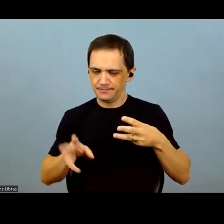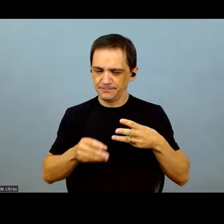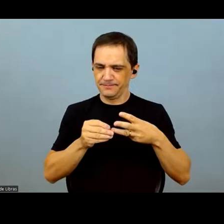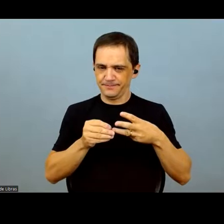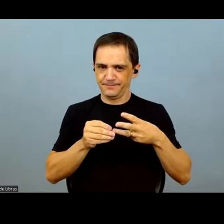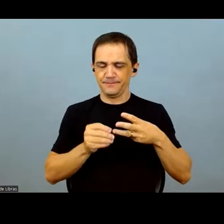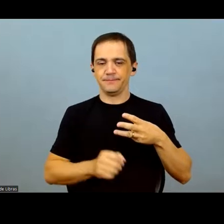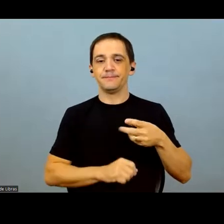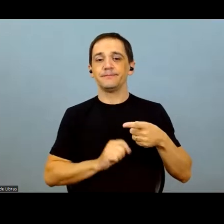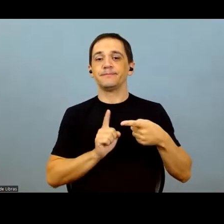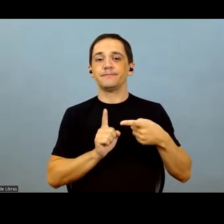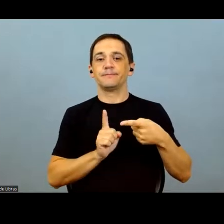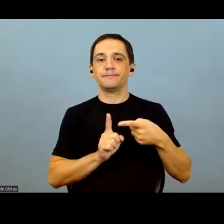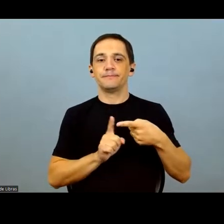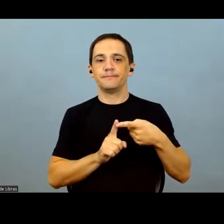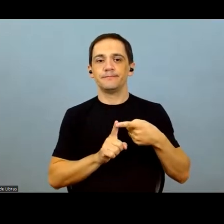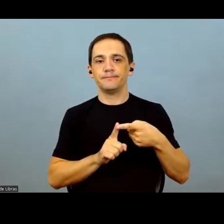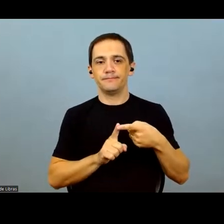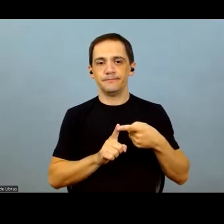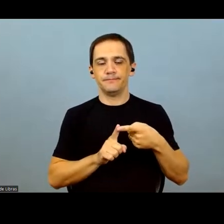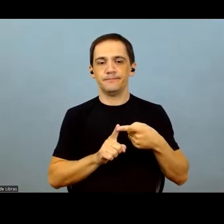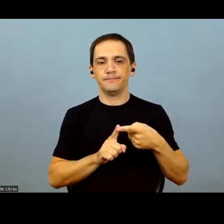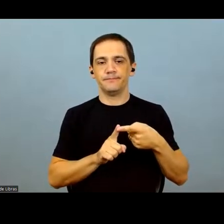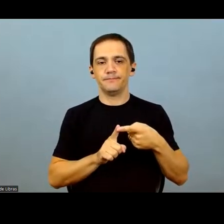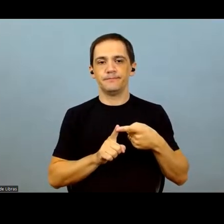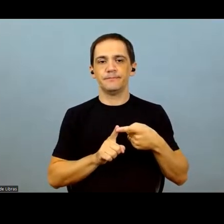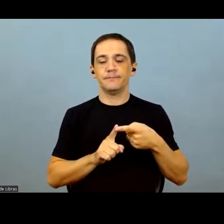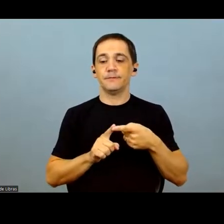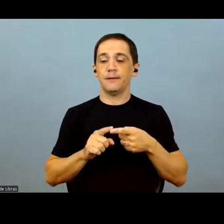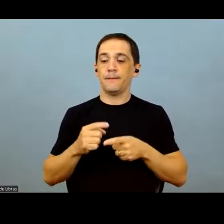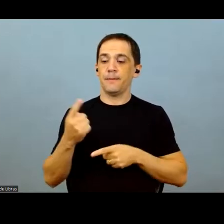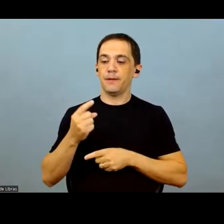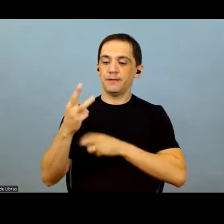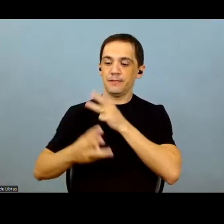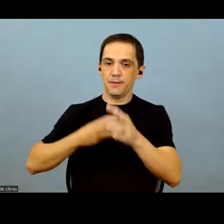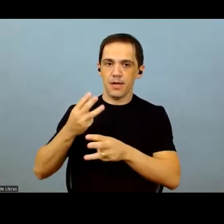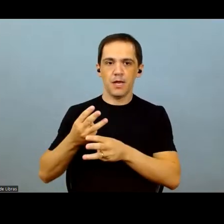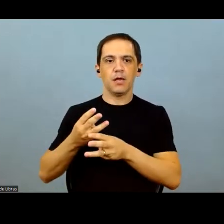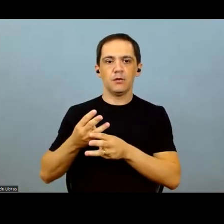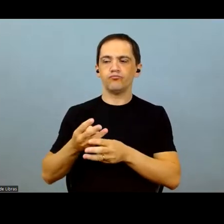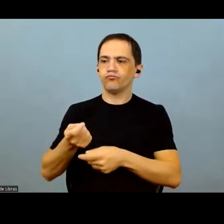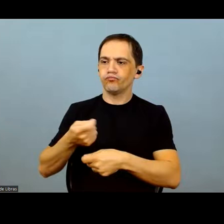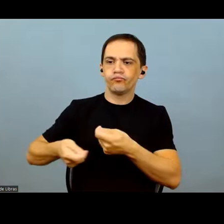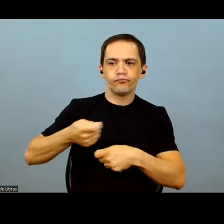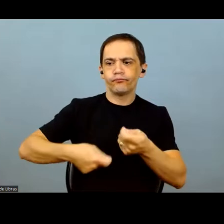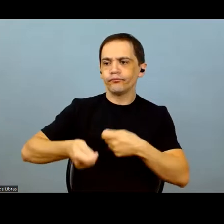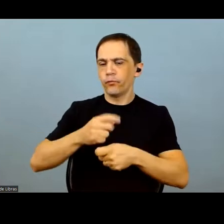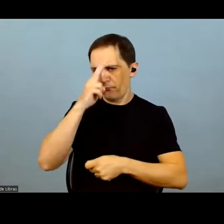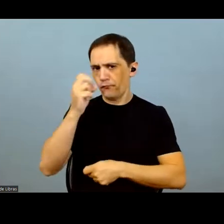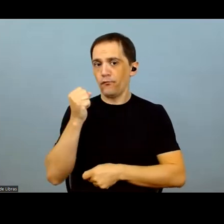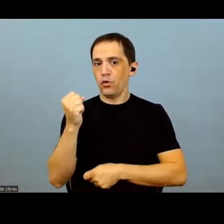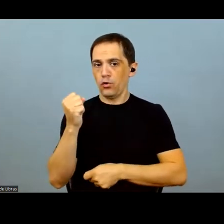would like to follow up on Gabriel's question. Firstly, about the volume sold in the quarter,